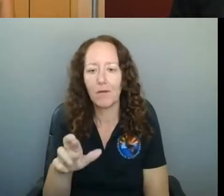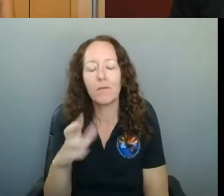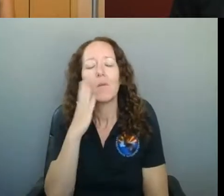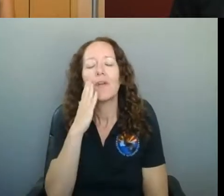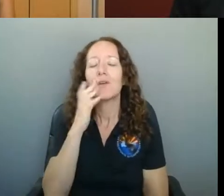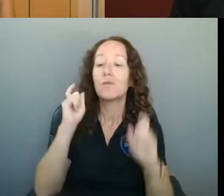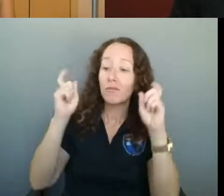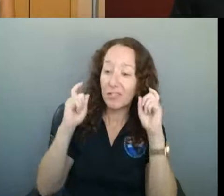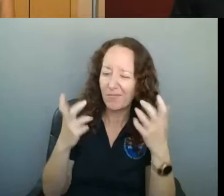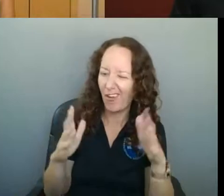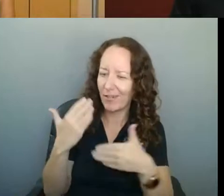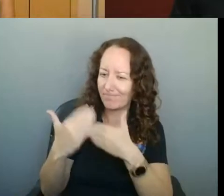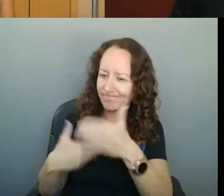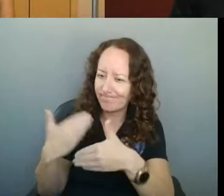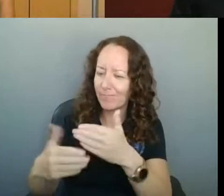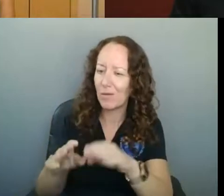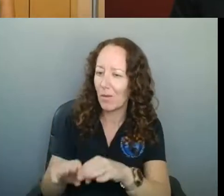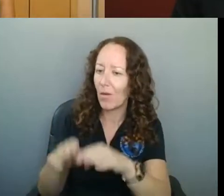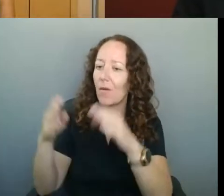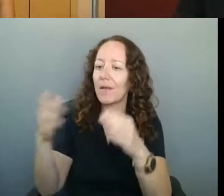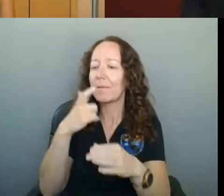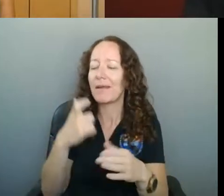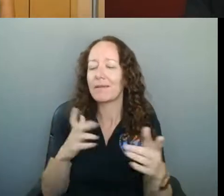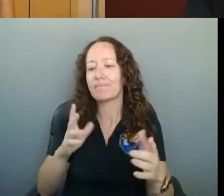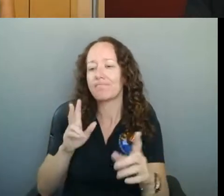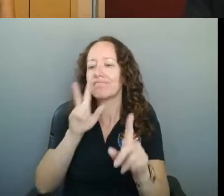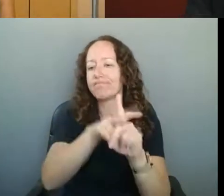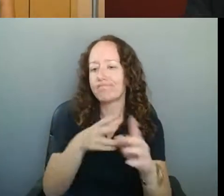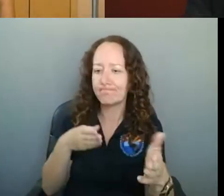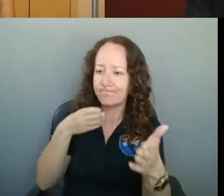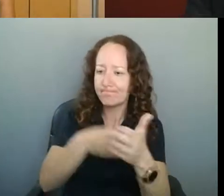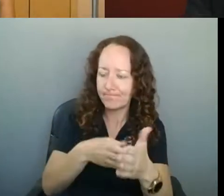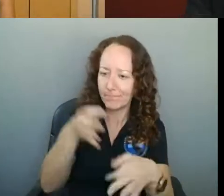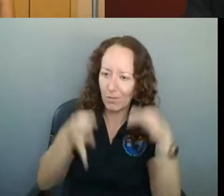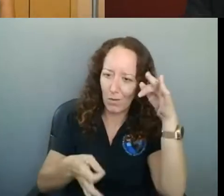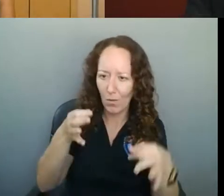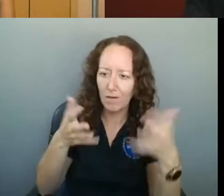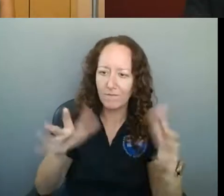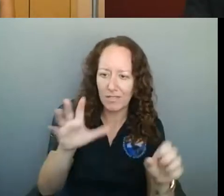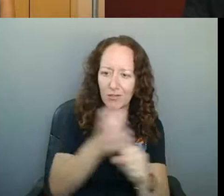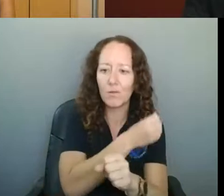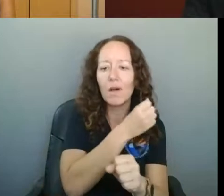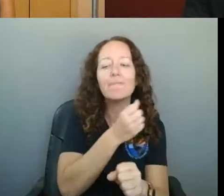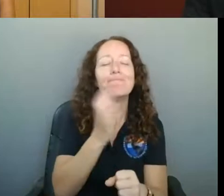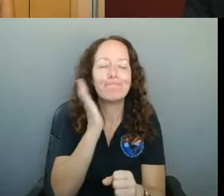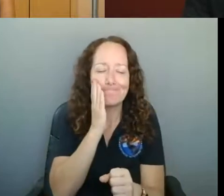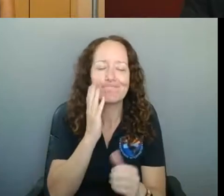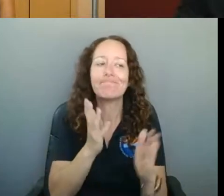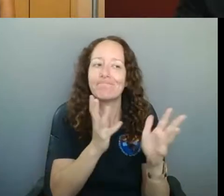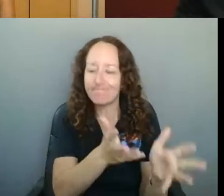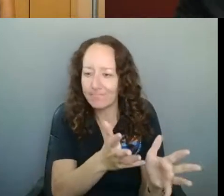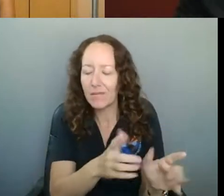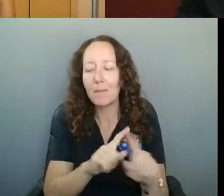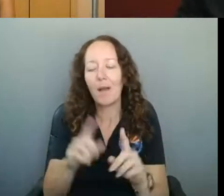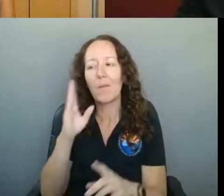especially after the lawsuit that they won. But we knew bars are going to have a huge hurdle.